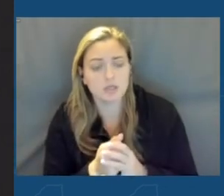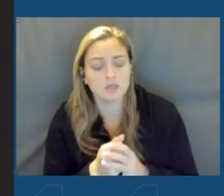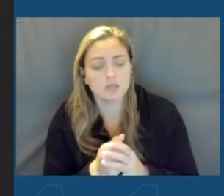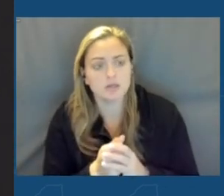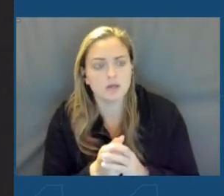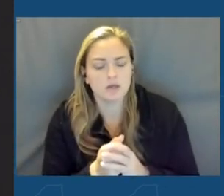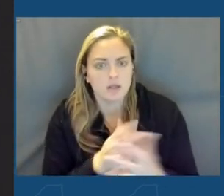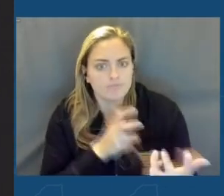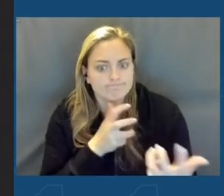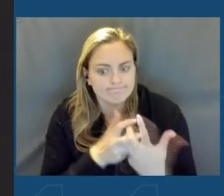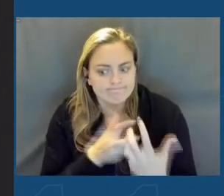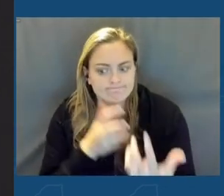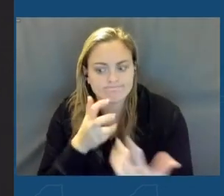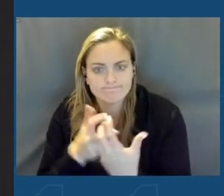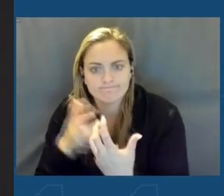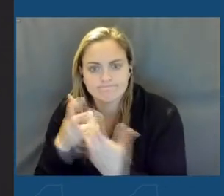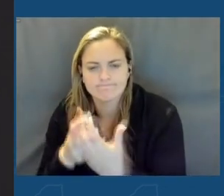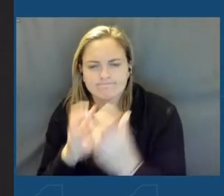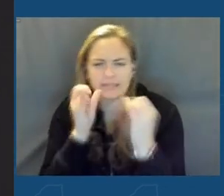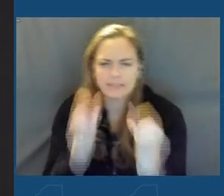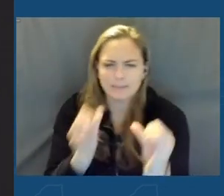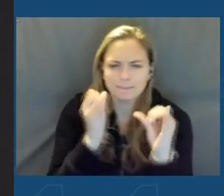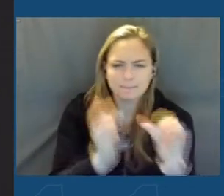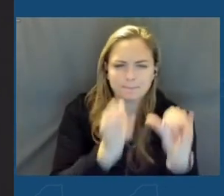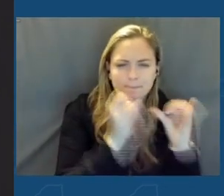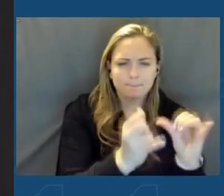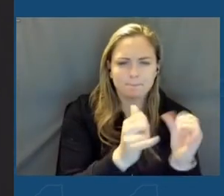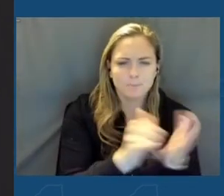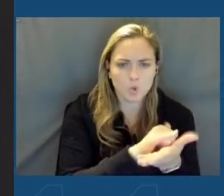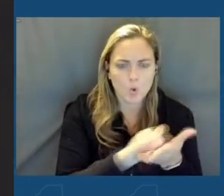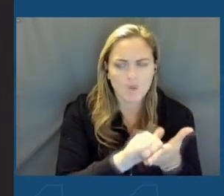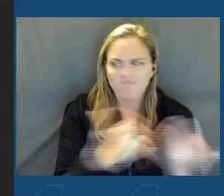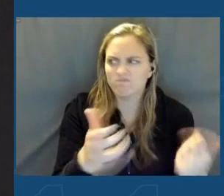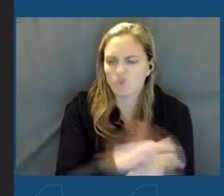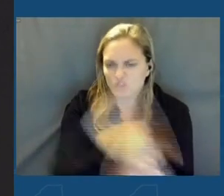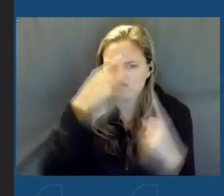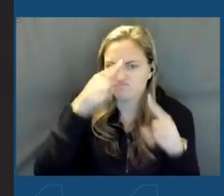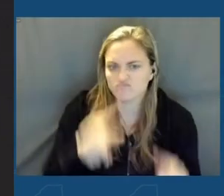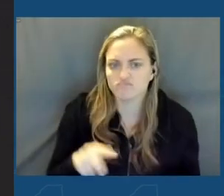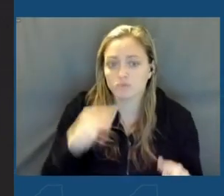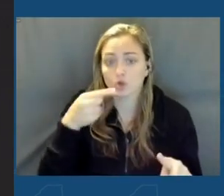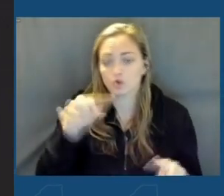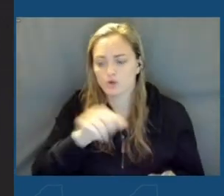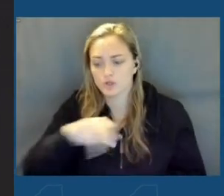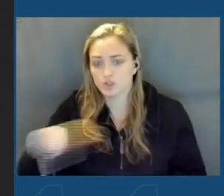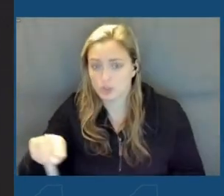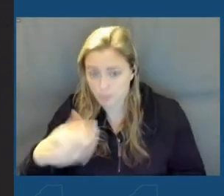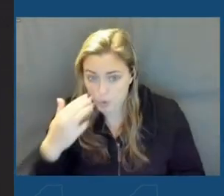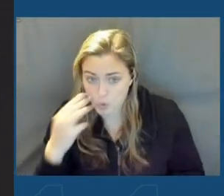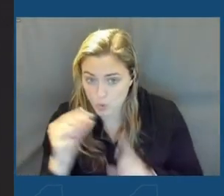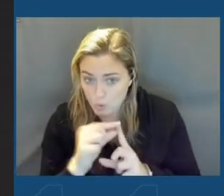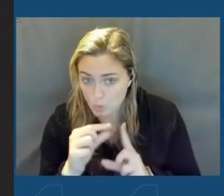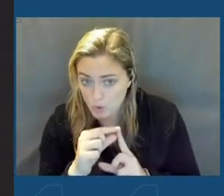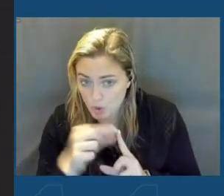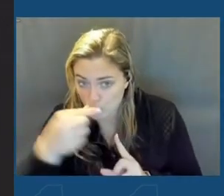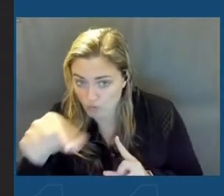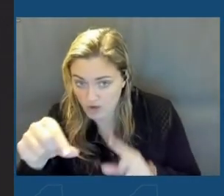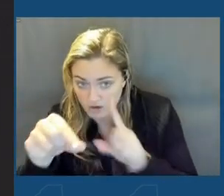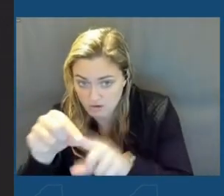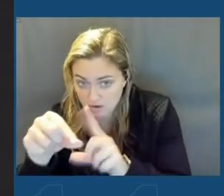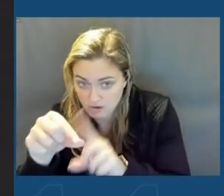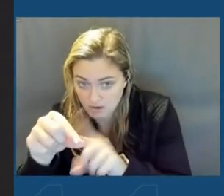so closely with New York's, they were fully on board with everything that our green chips, notice the word emphasis on green,